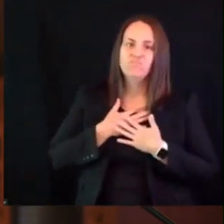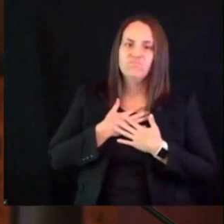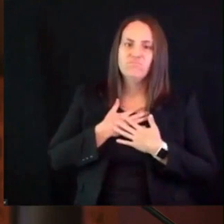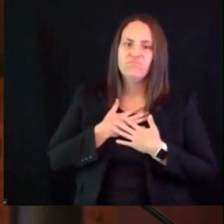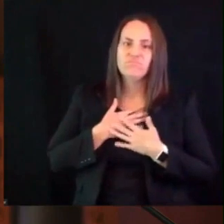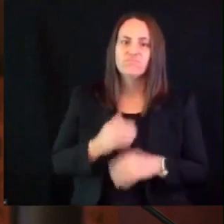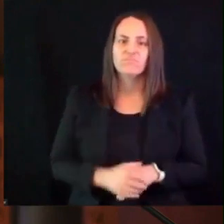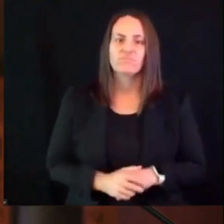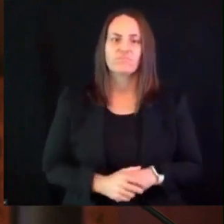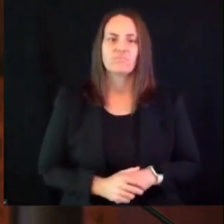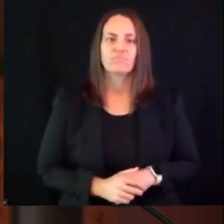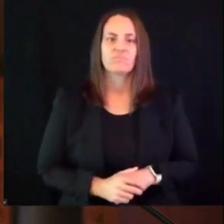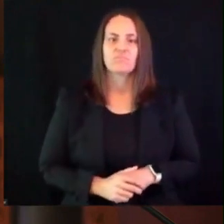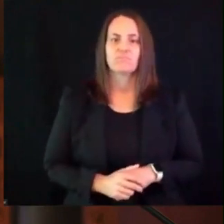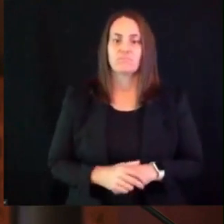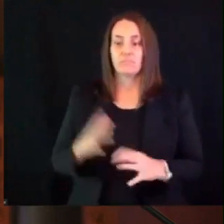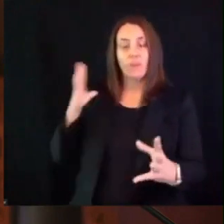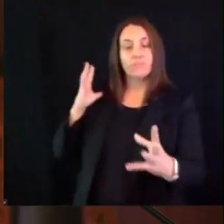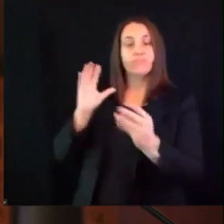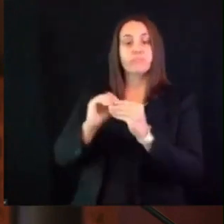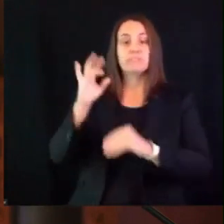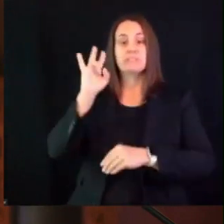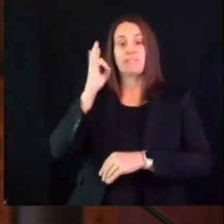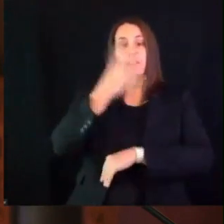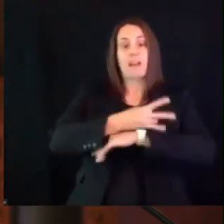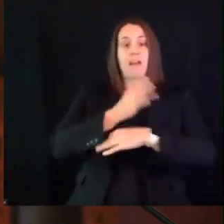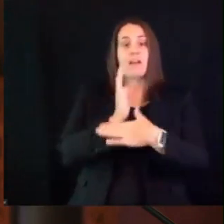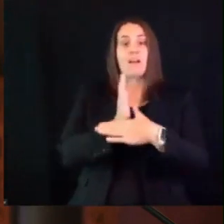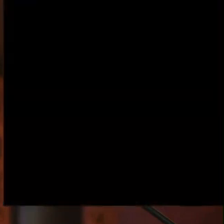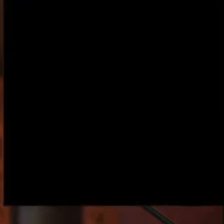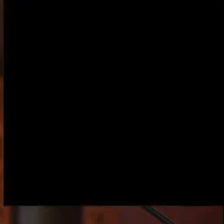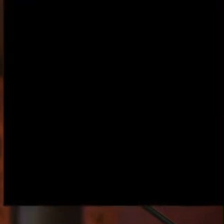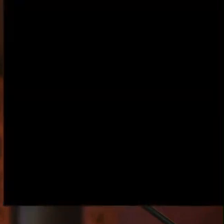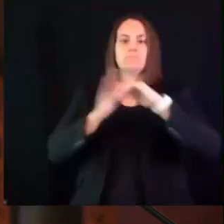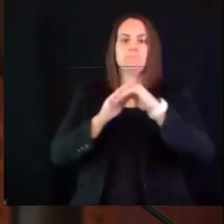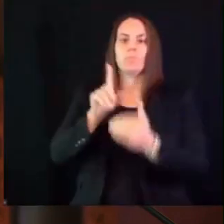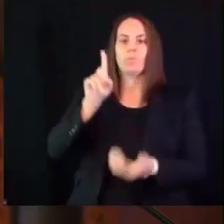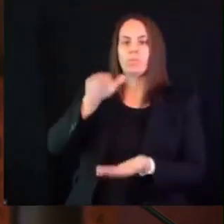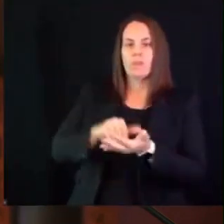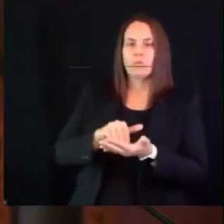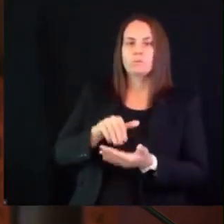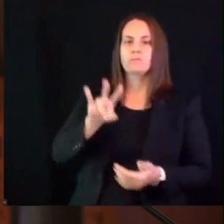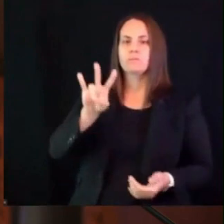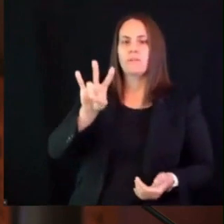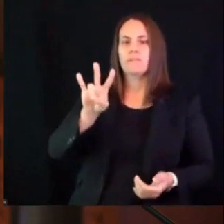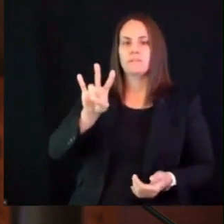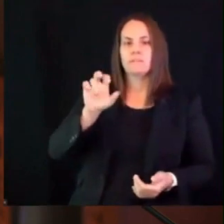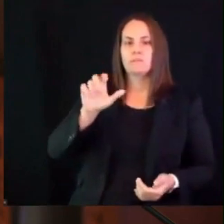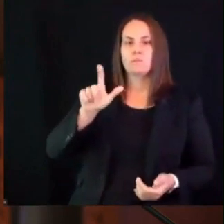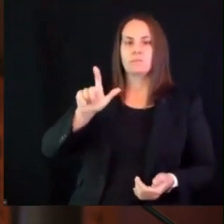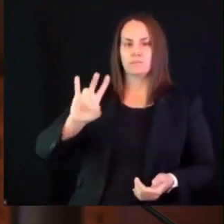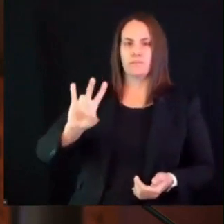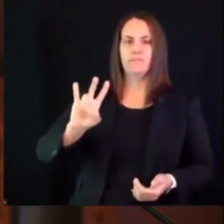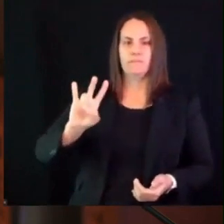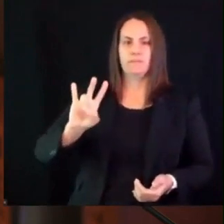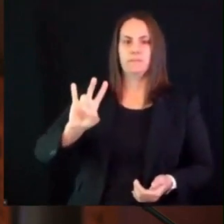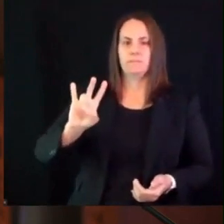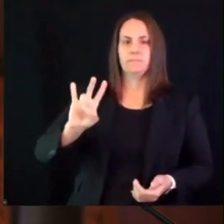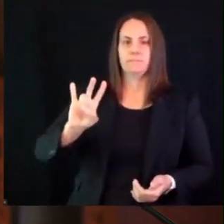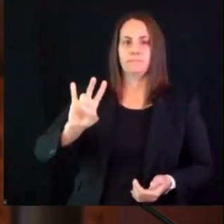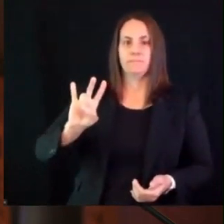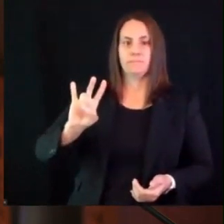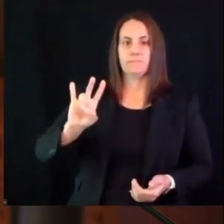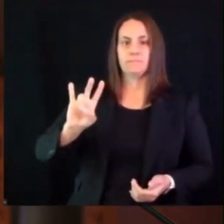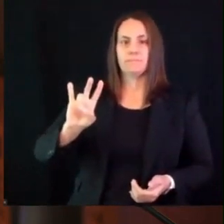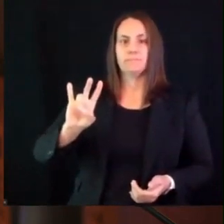ago we saw a record number of deaths today with 34 more wisconsinites losing their lives